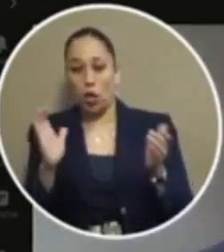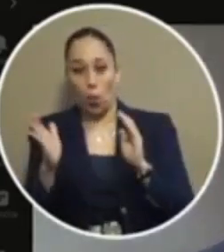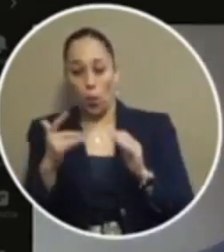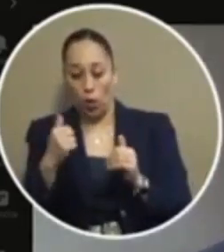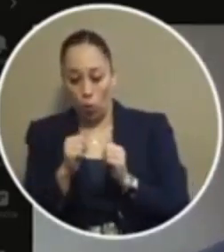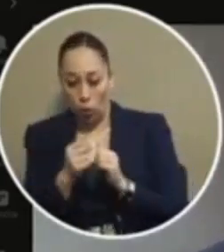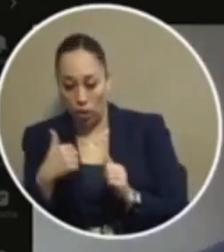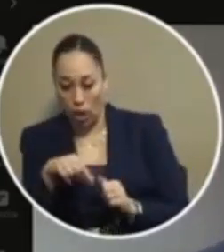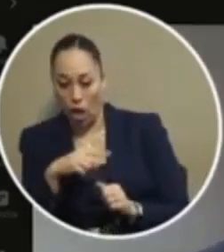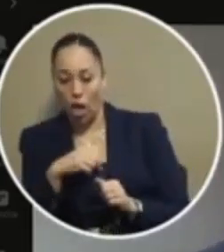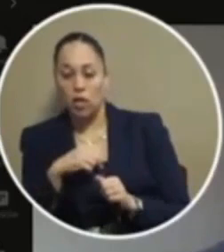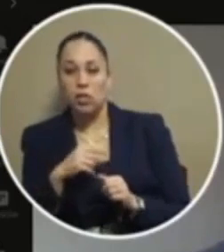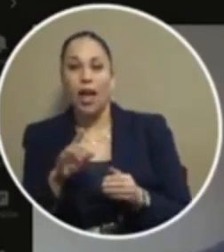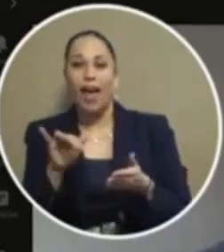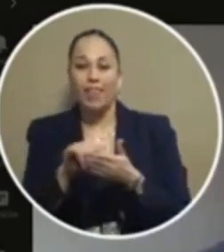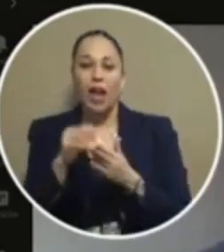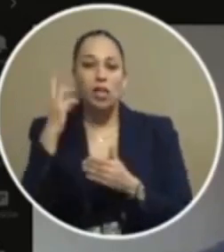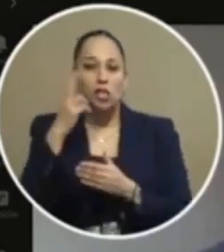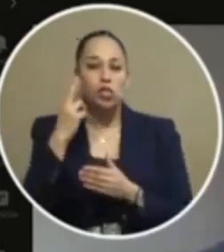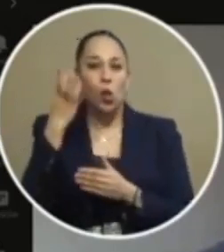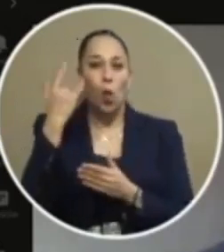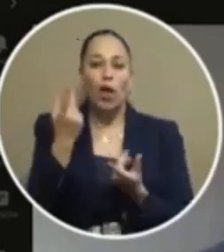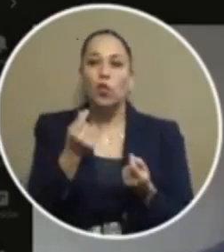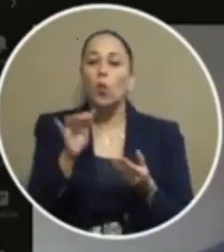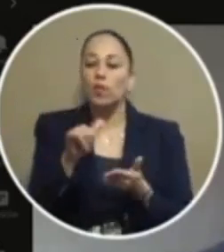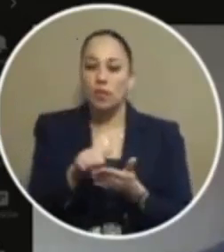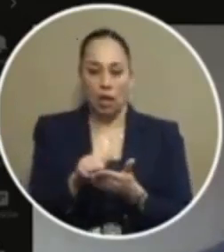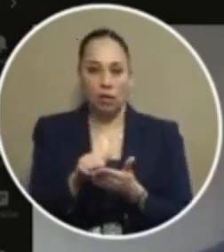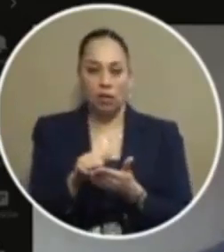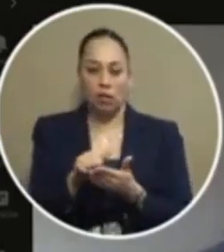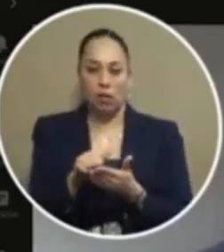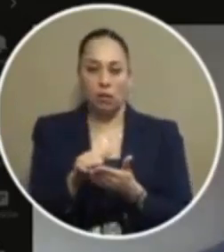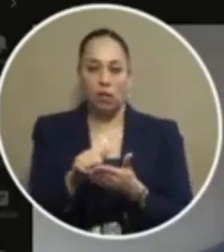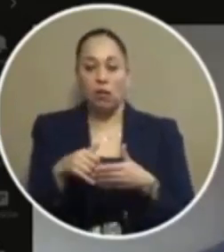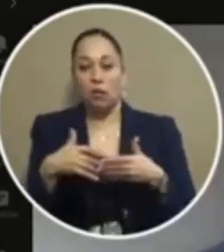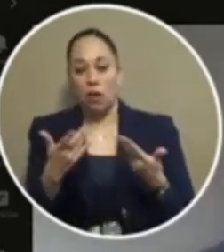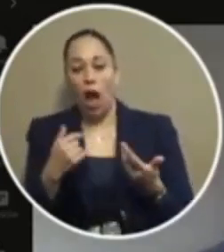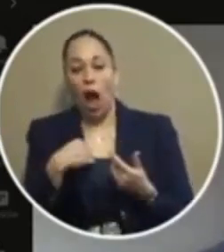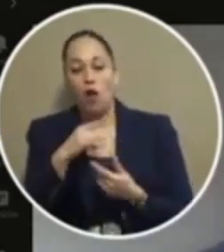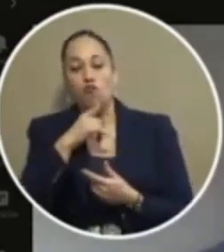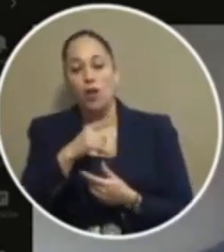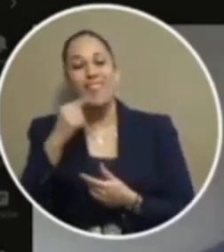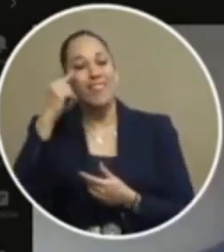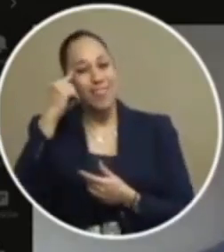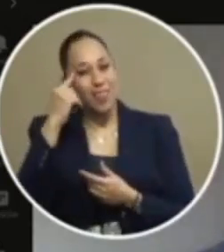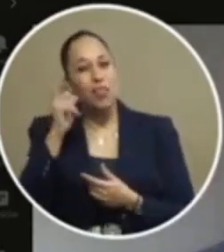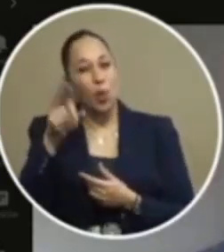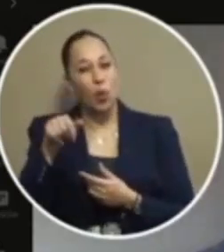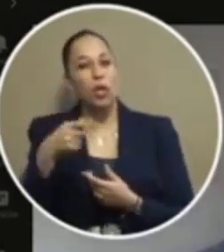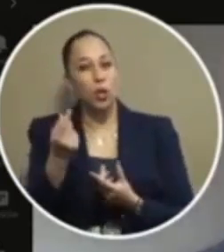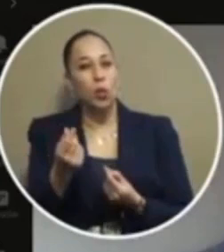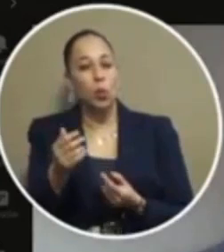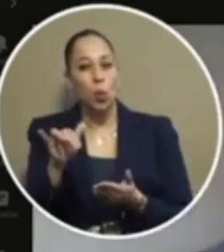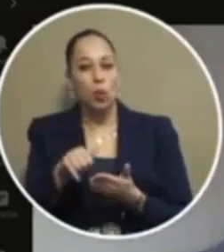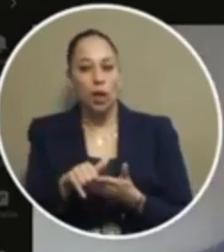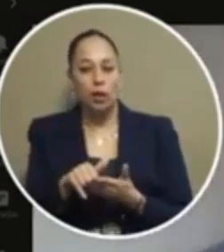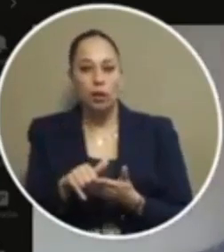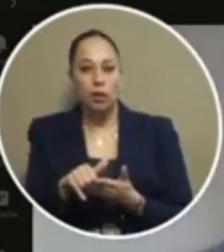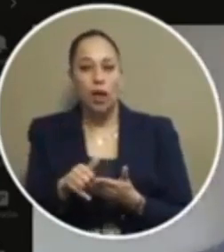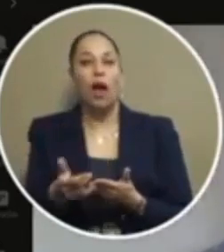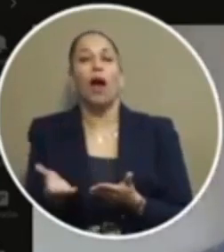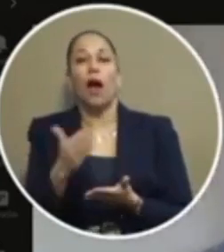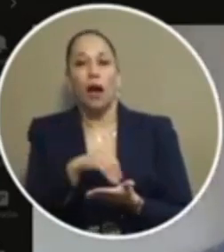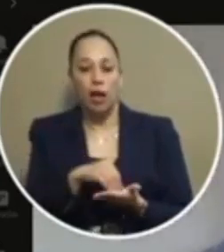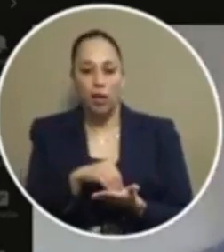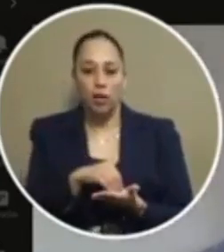and there's reasons why they're doing that and so um i really think that we need to to do that and again